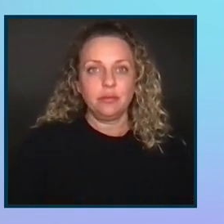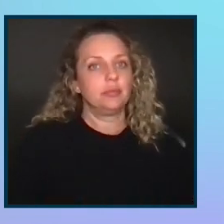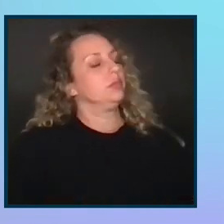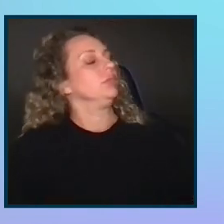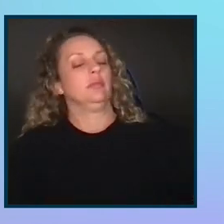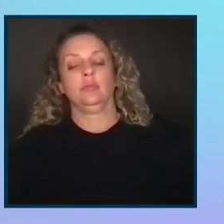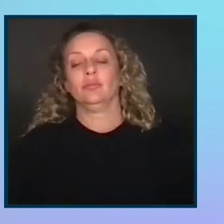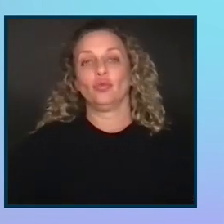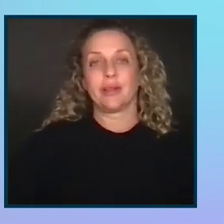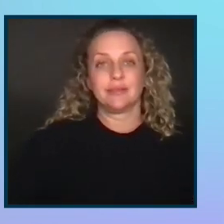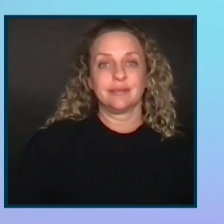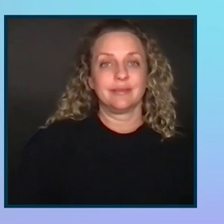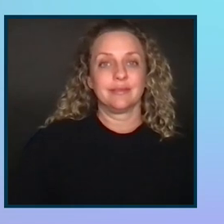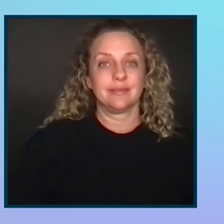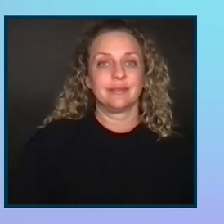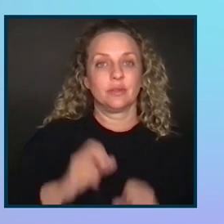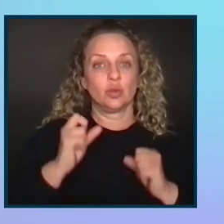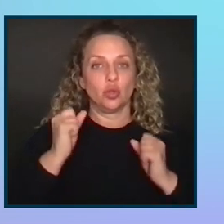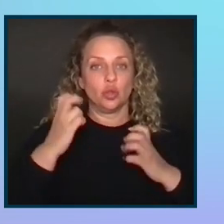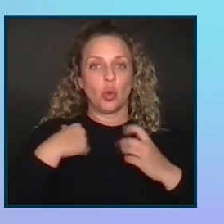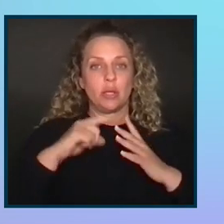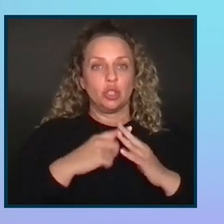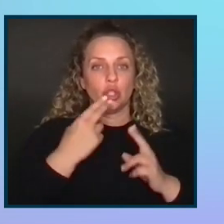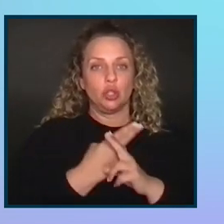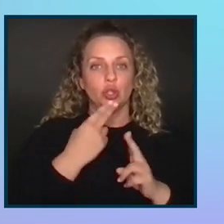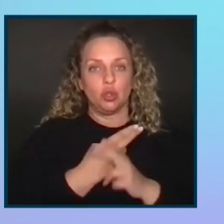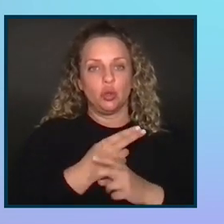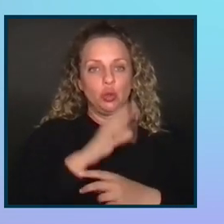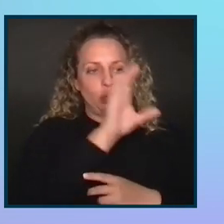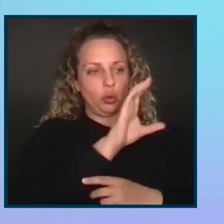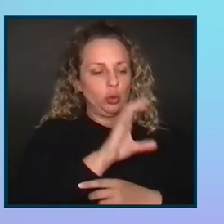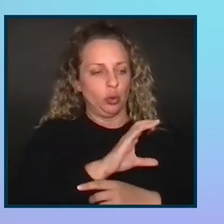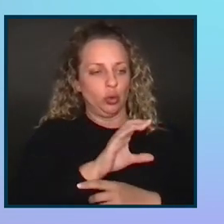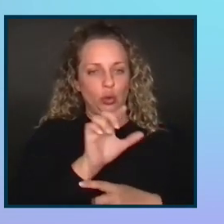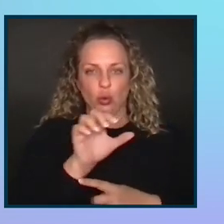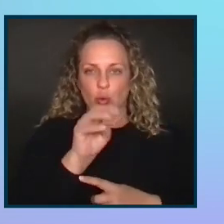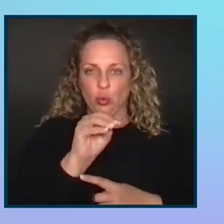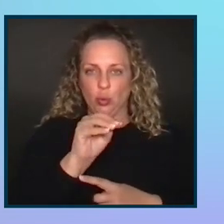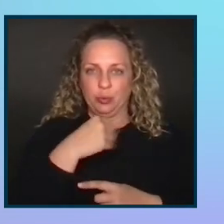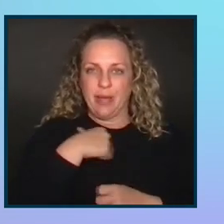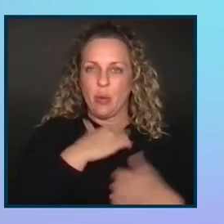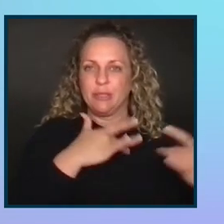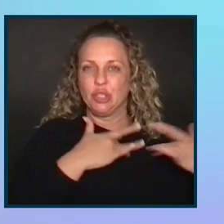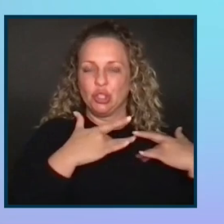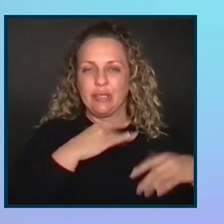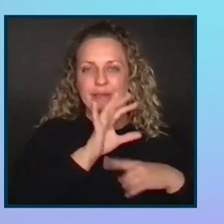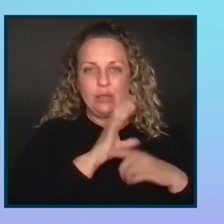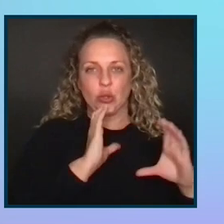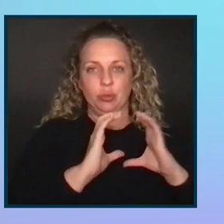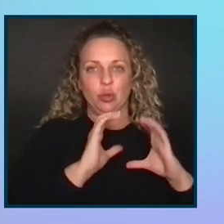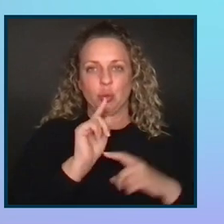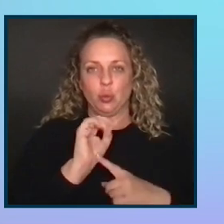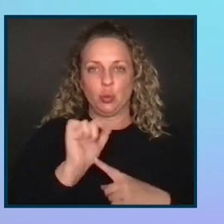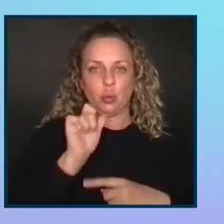Yeah. So when I started to use Zoom, I was concerned that the video communication tool wouldn't